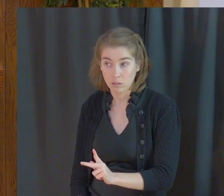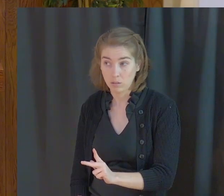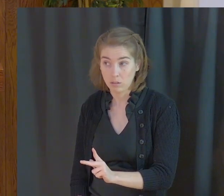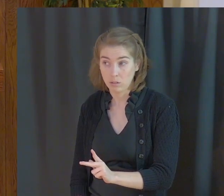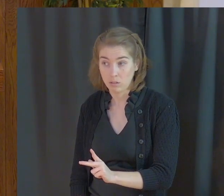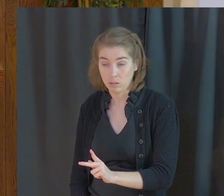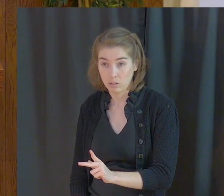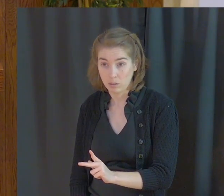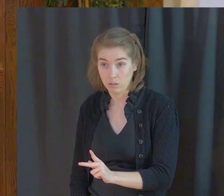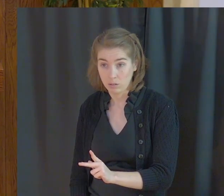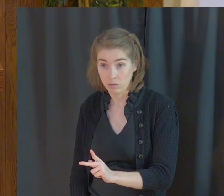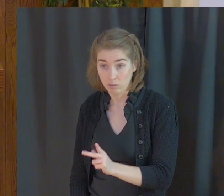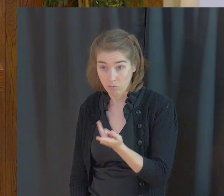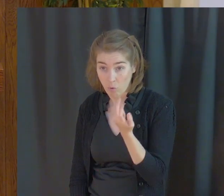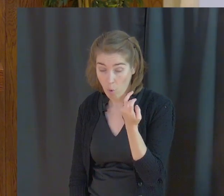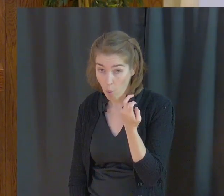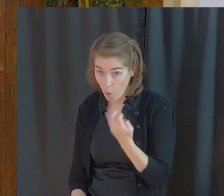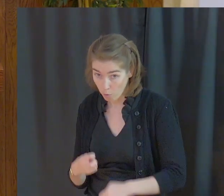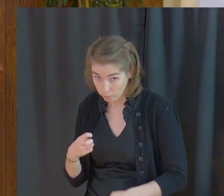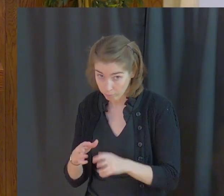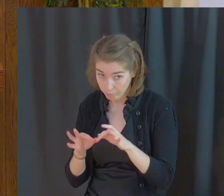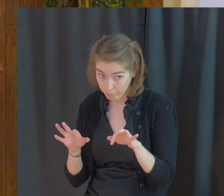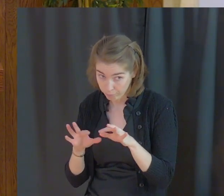The hard fact is this.